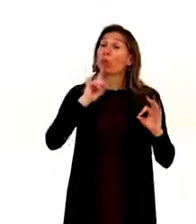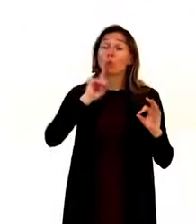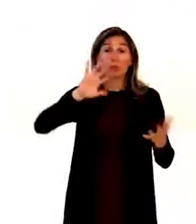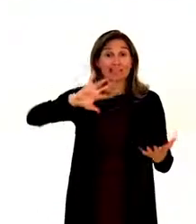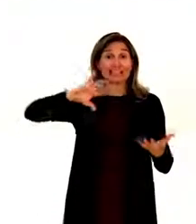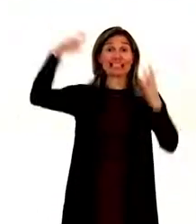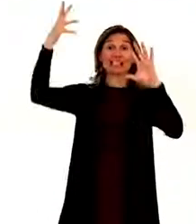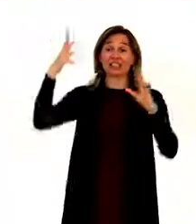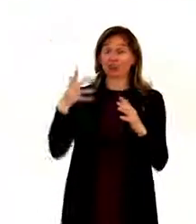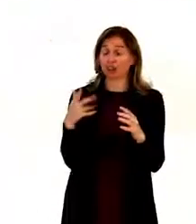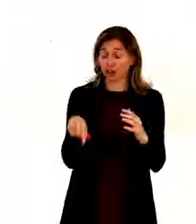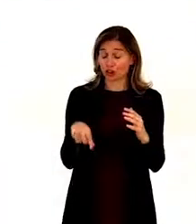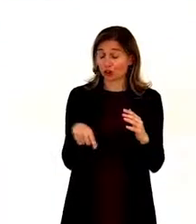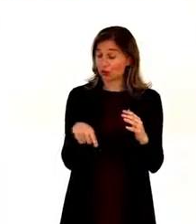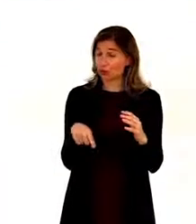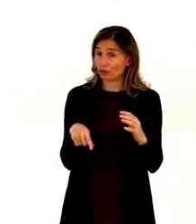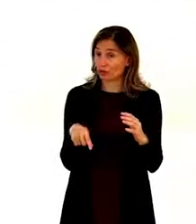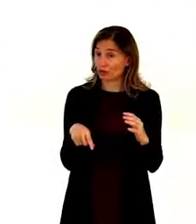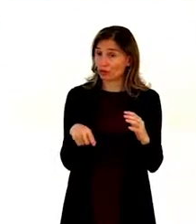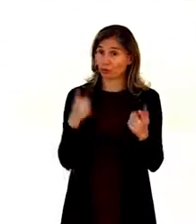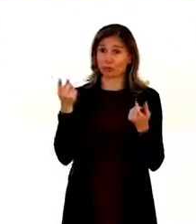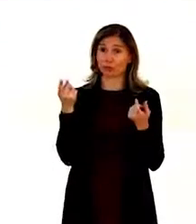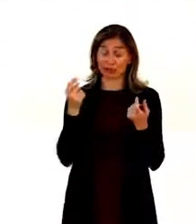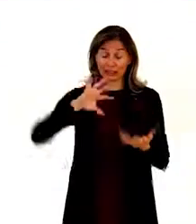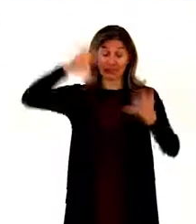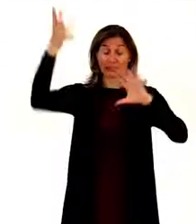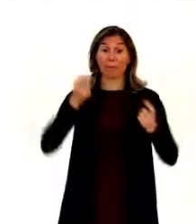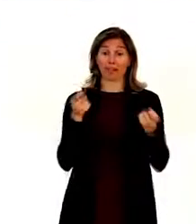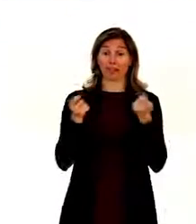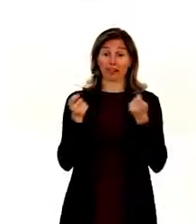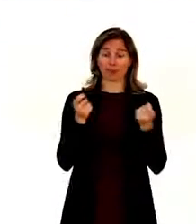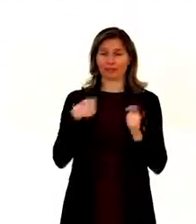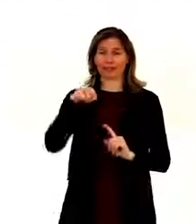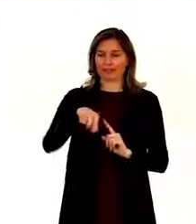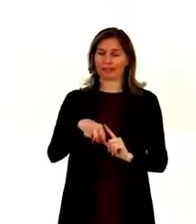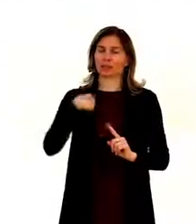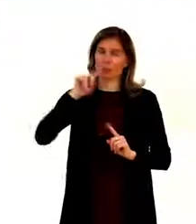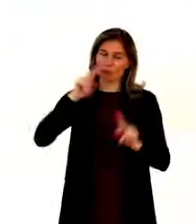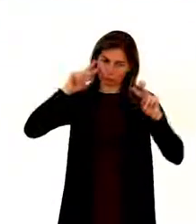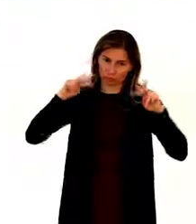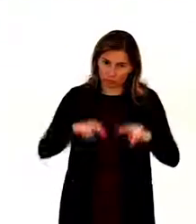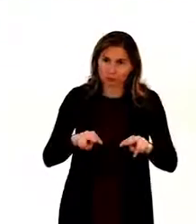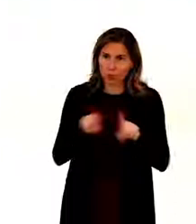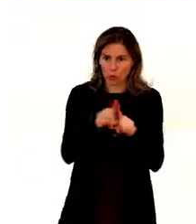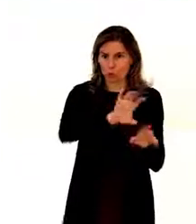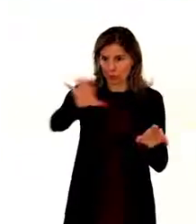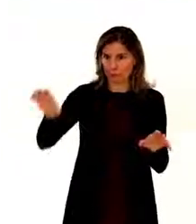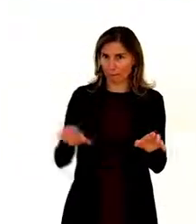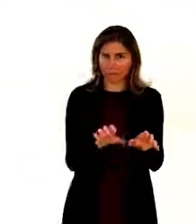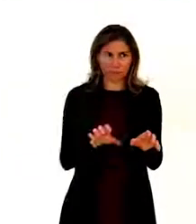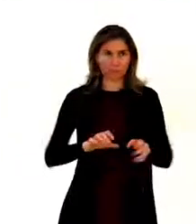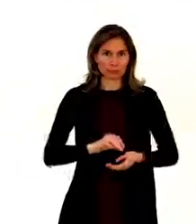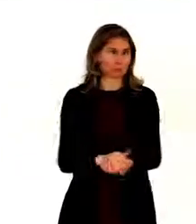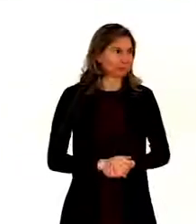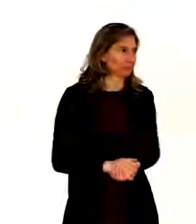on. that is something which committee very much insists in our dialogues with state parties. Then